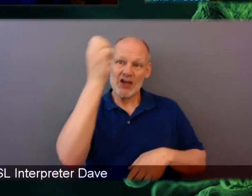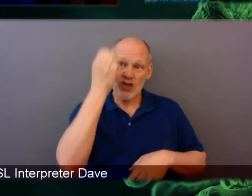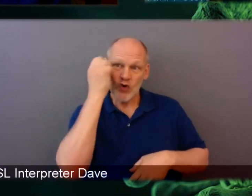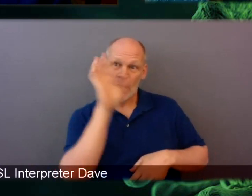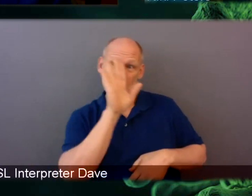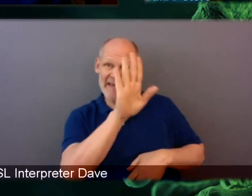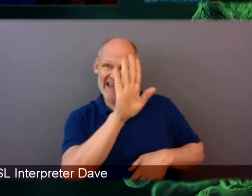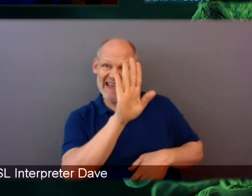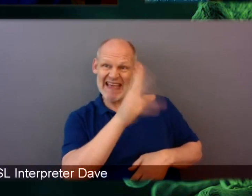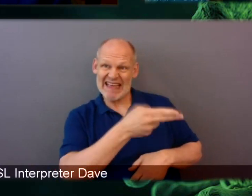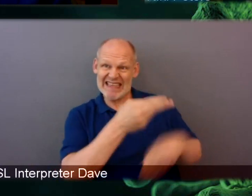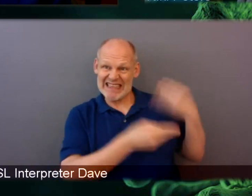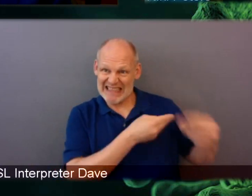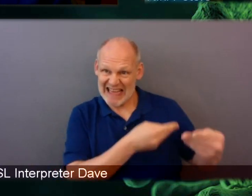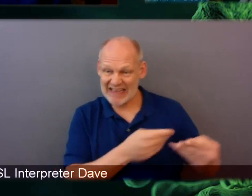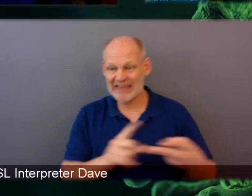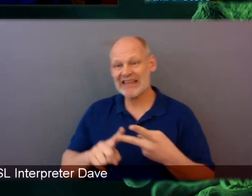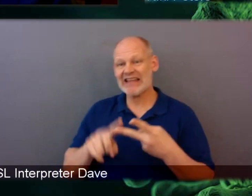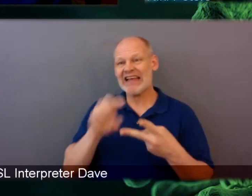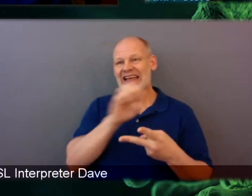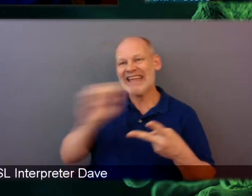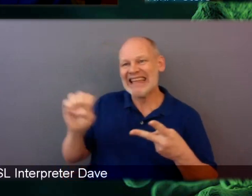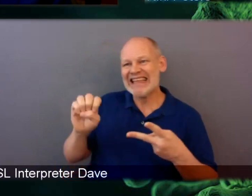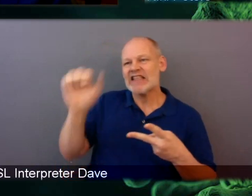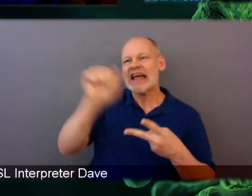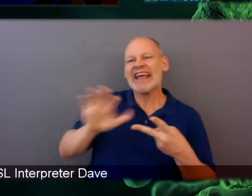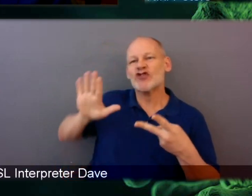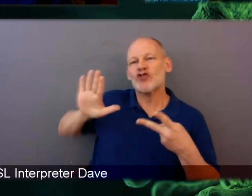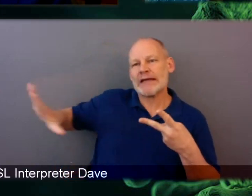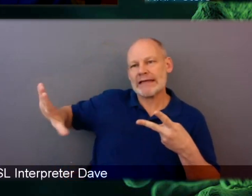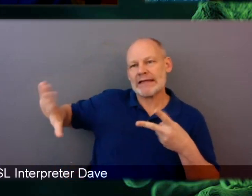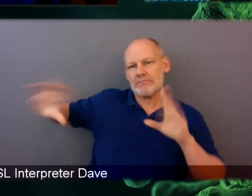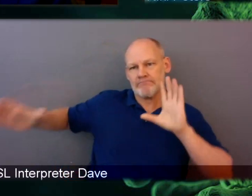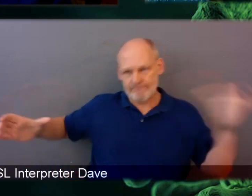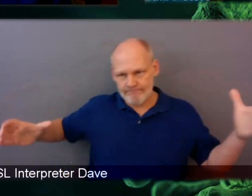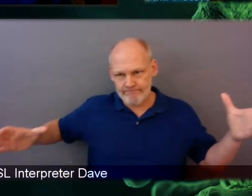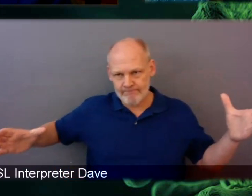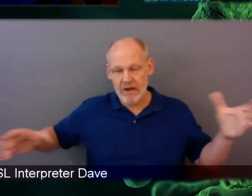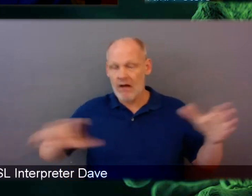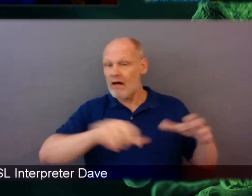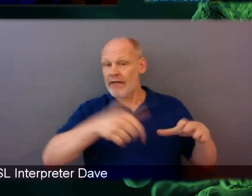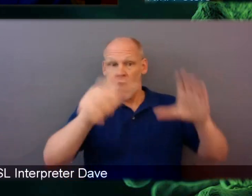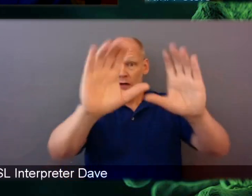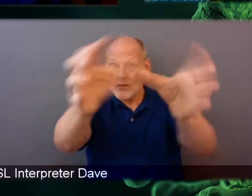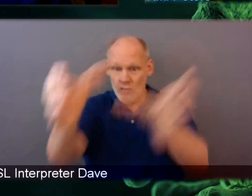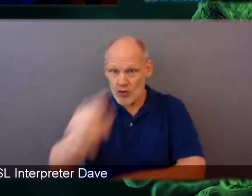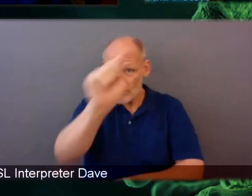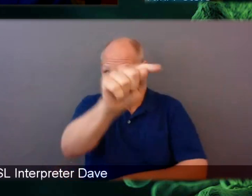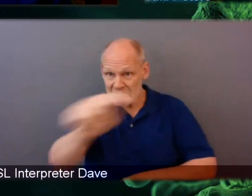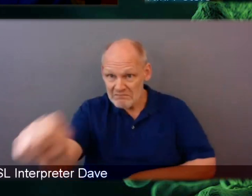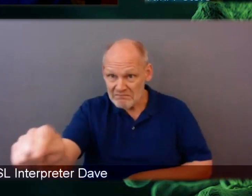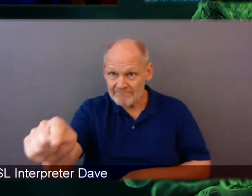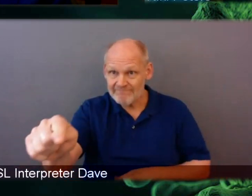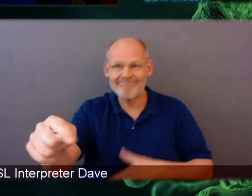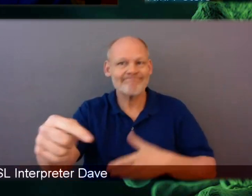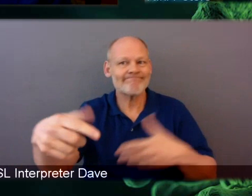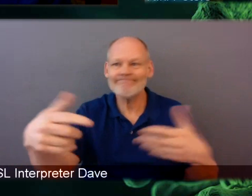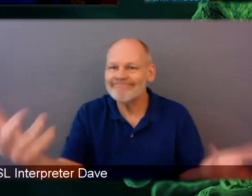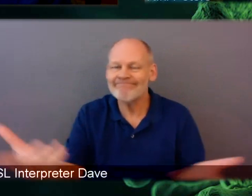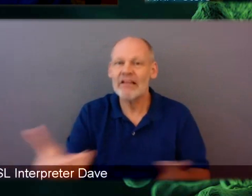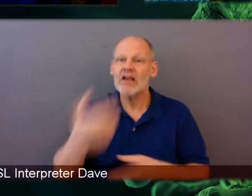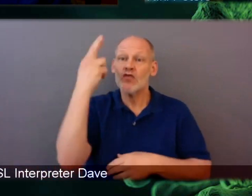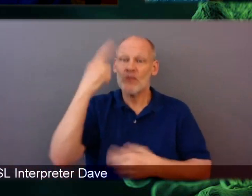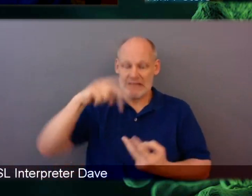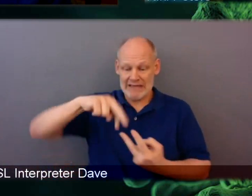If we now try to use these genetic prediction models in other racial ethnic groups, they do not work as well, meaning